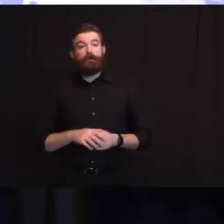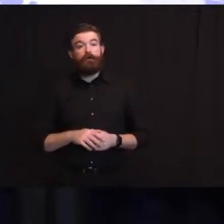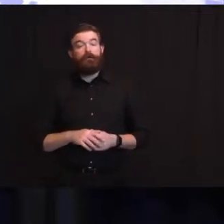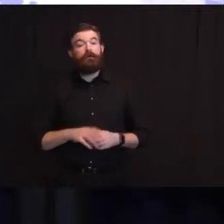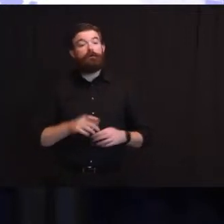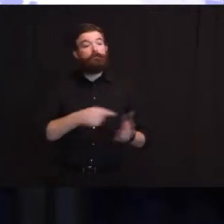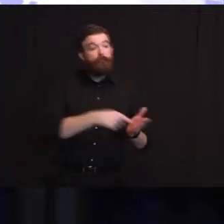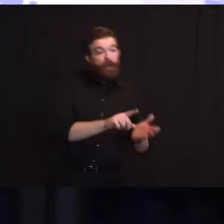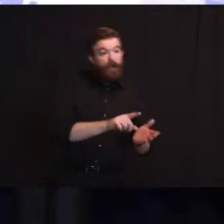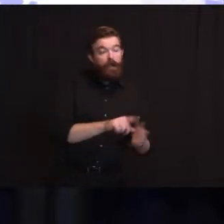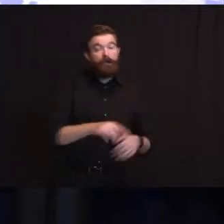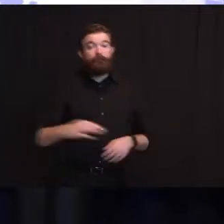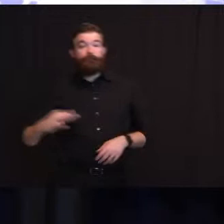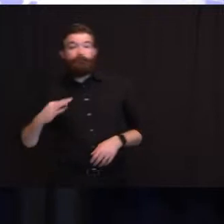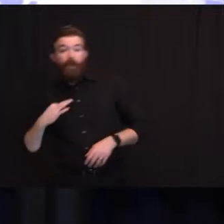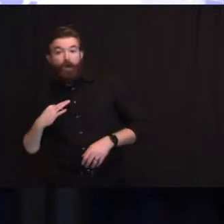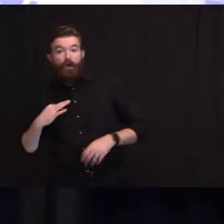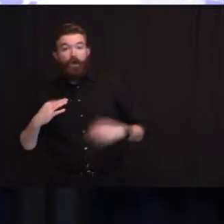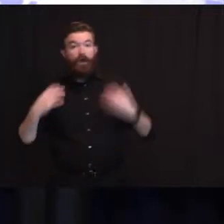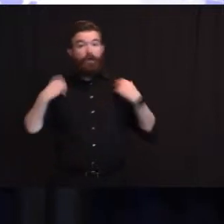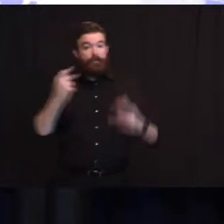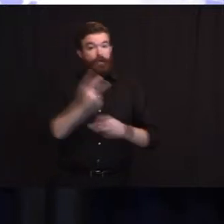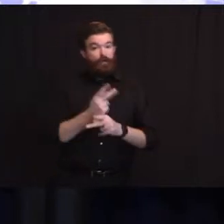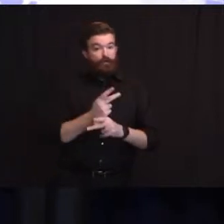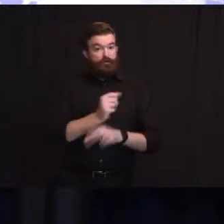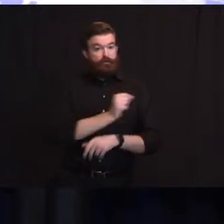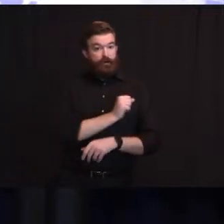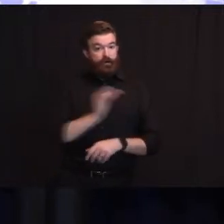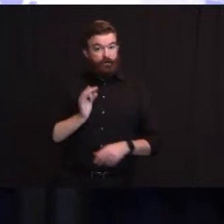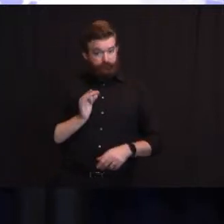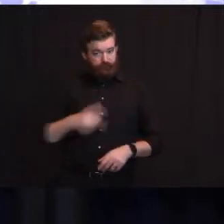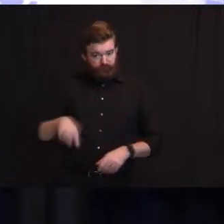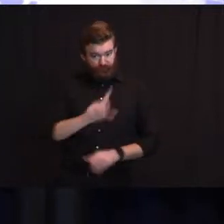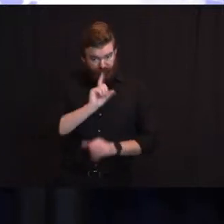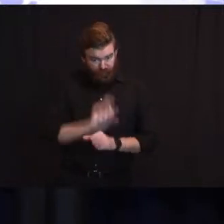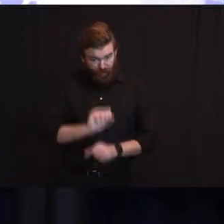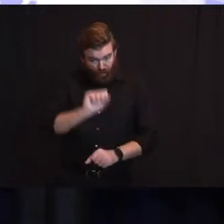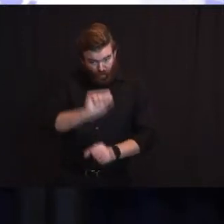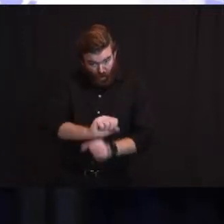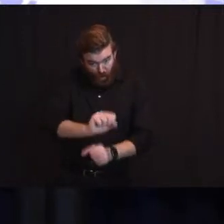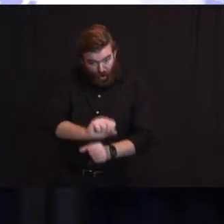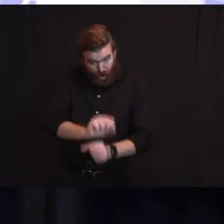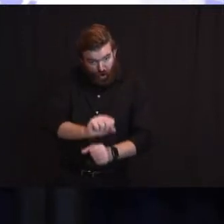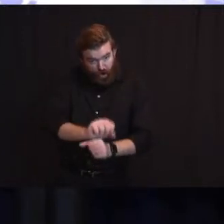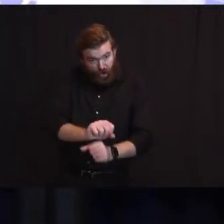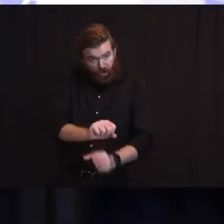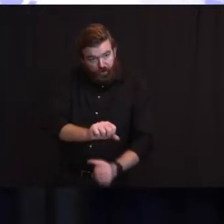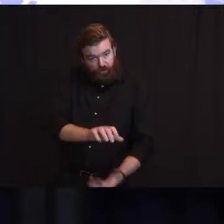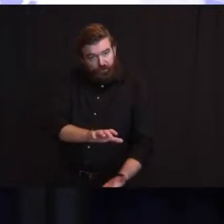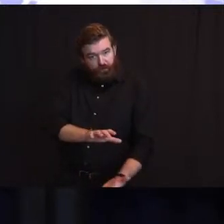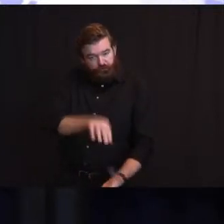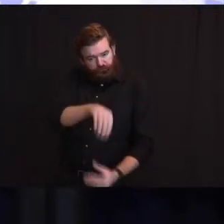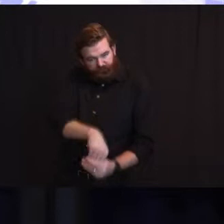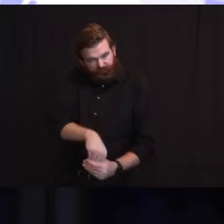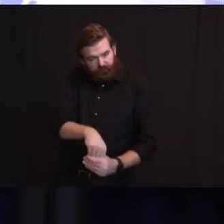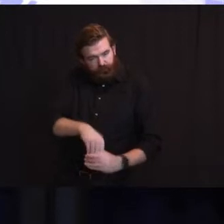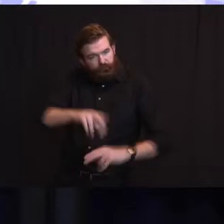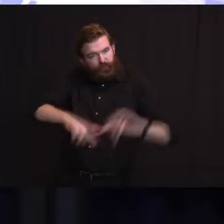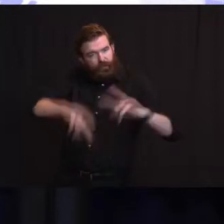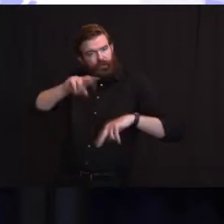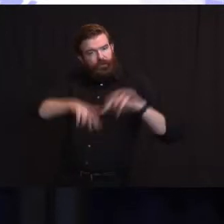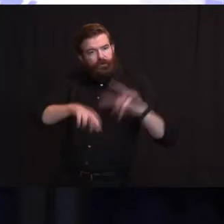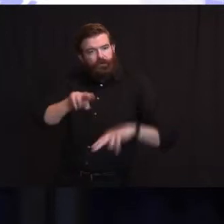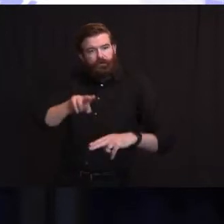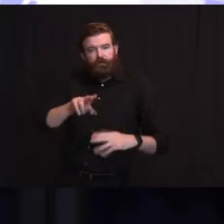serving in health care settings who have the potential for direct or indirect exposure to